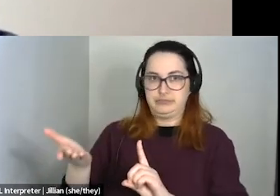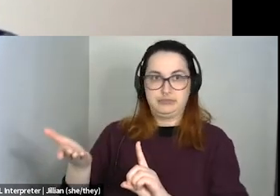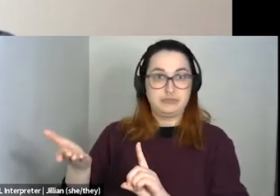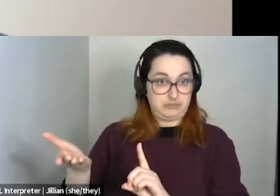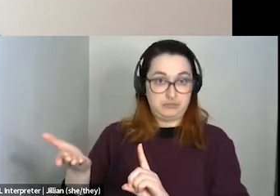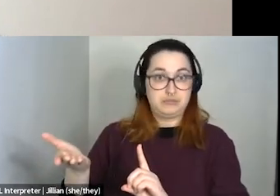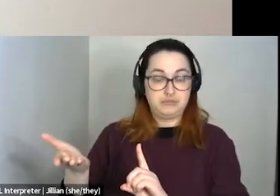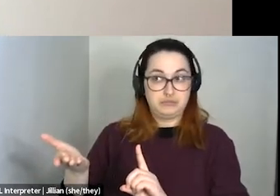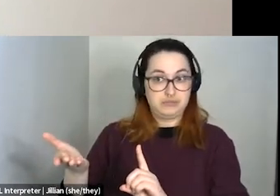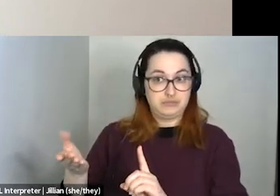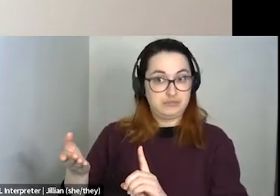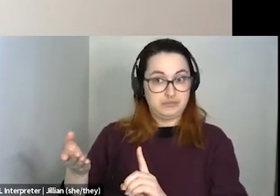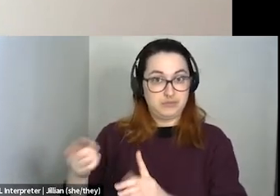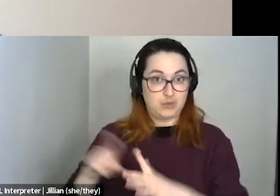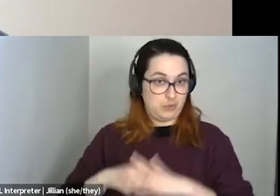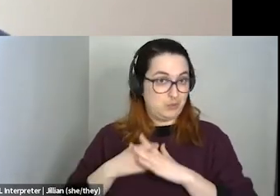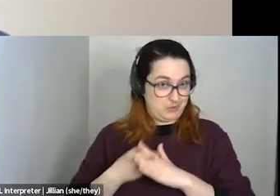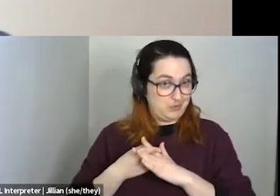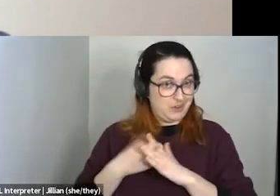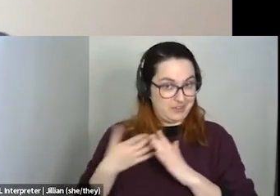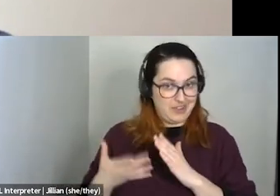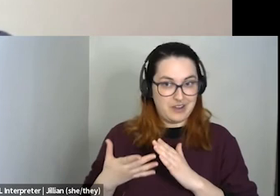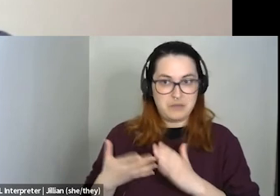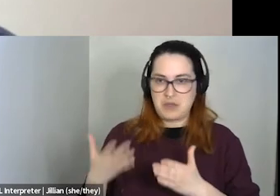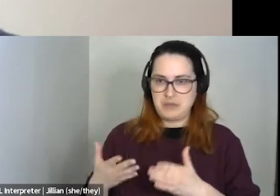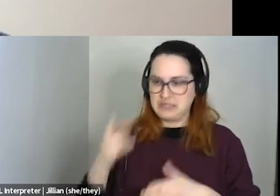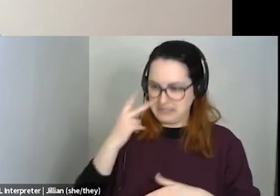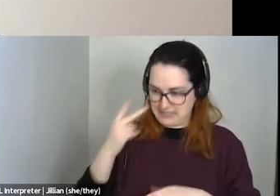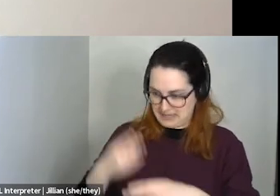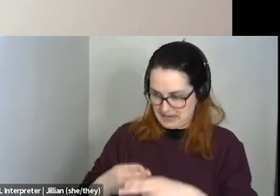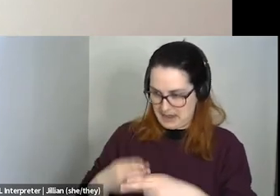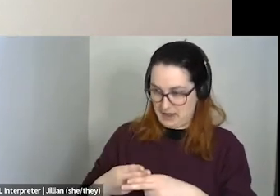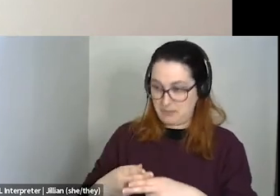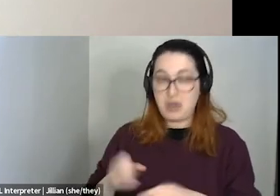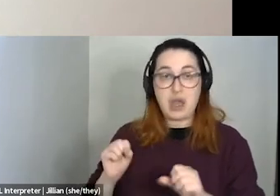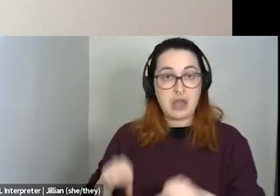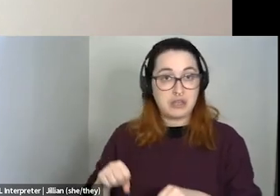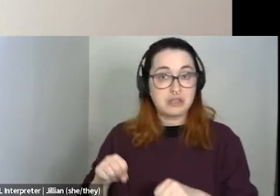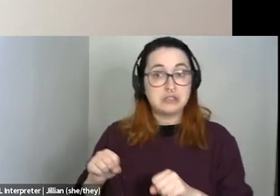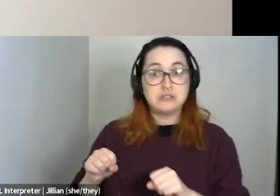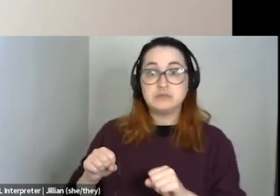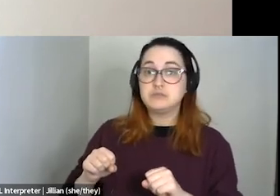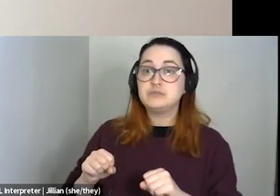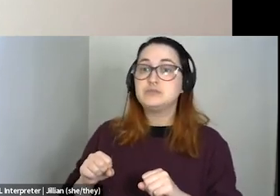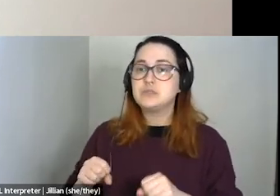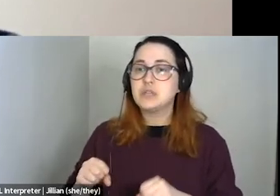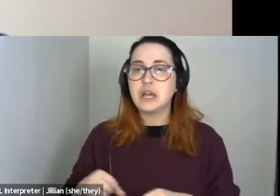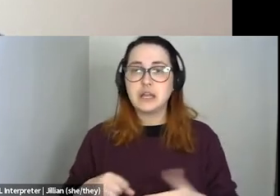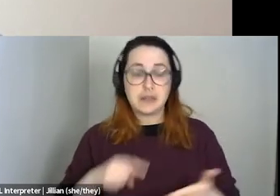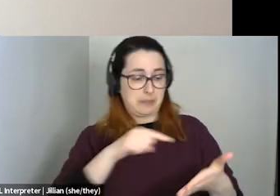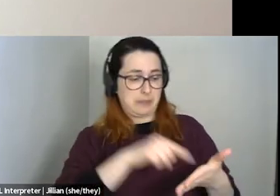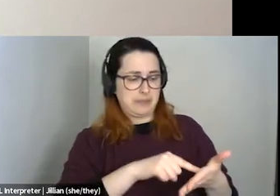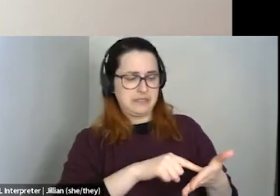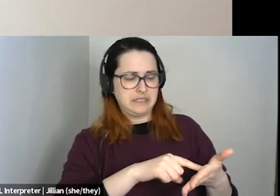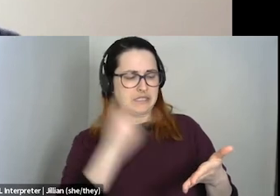place, you know, I may have the name in front of me. I can say, you know, uh, I've got the name on the prescription. Is